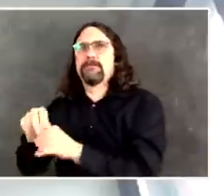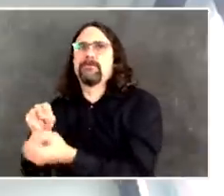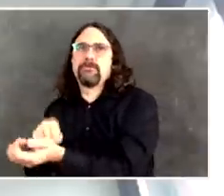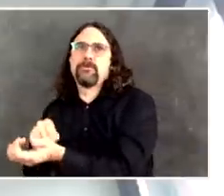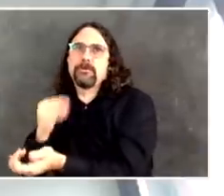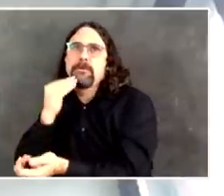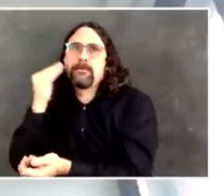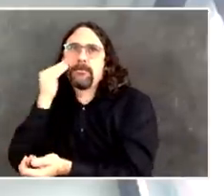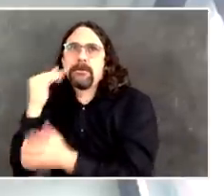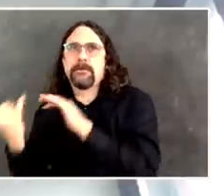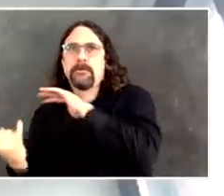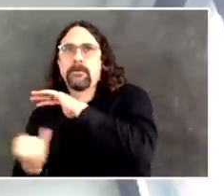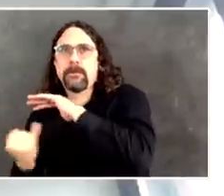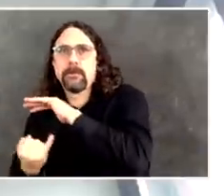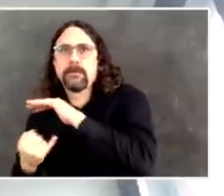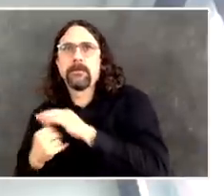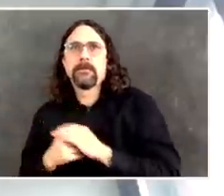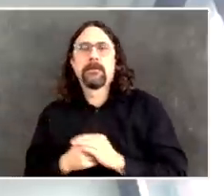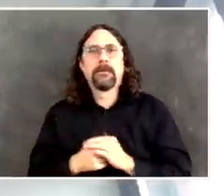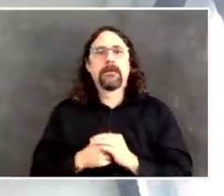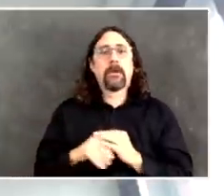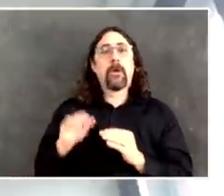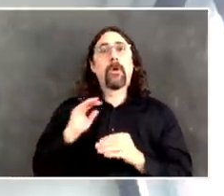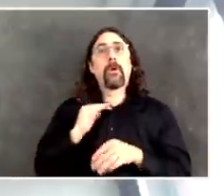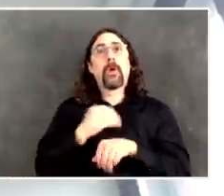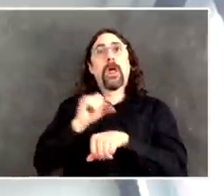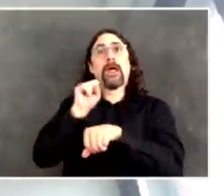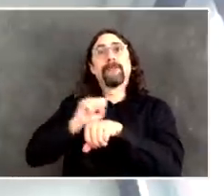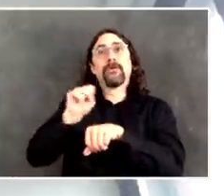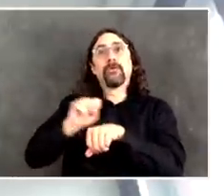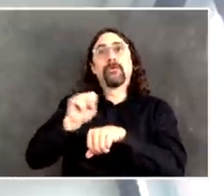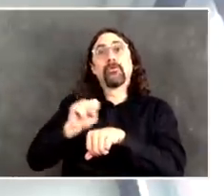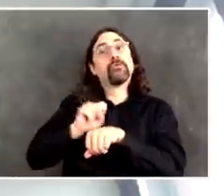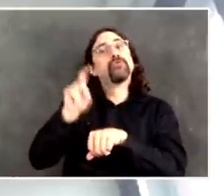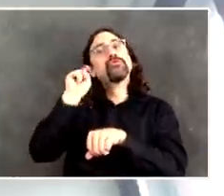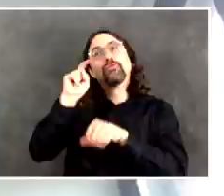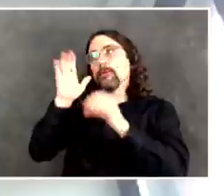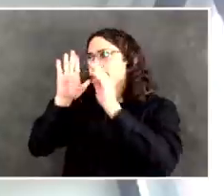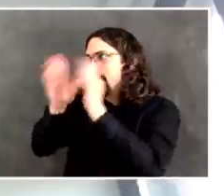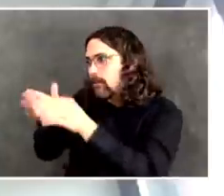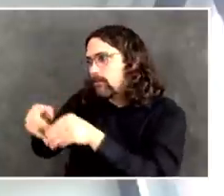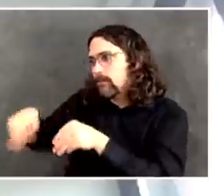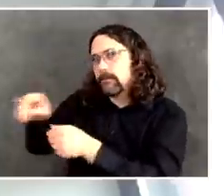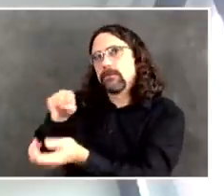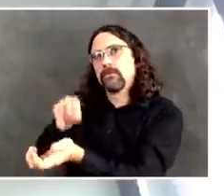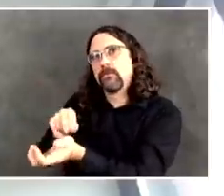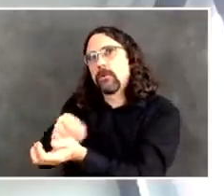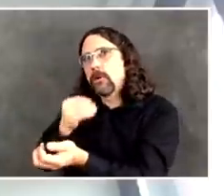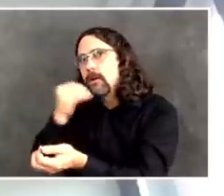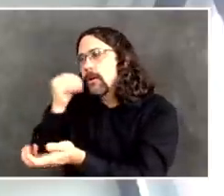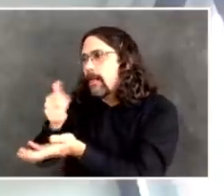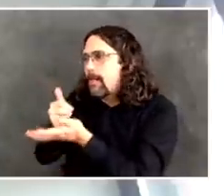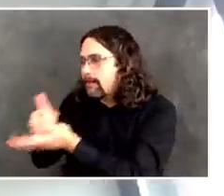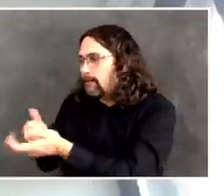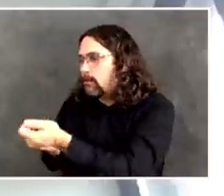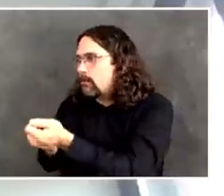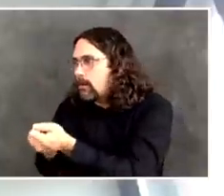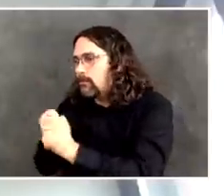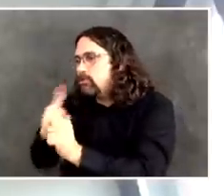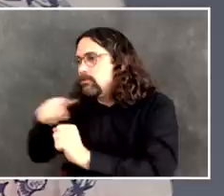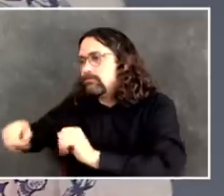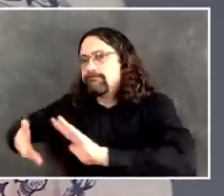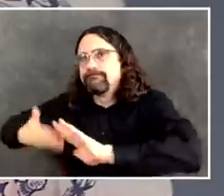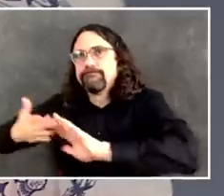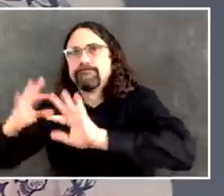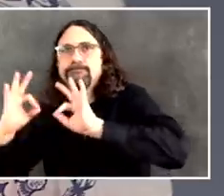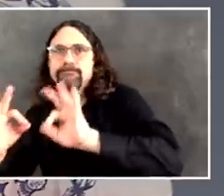You still there? Other residents, how do we make sure caregivers are able to protect themselves? Okay, now